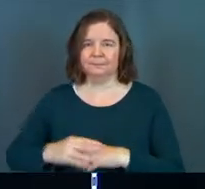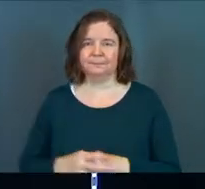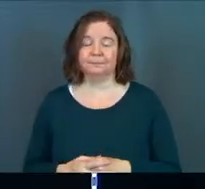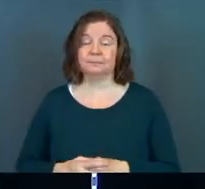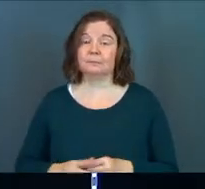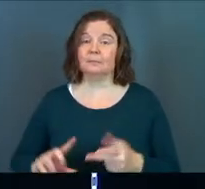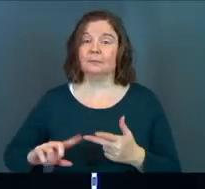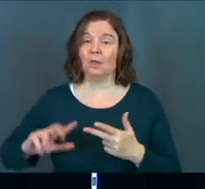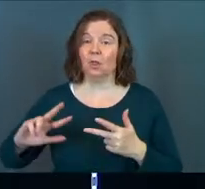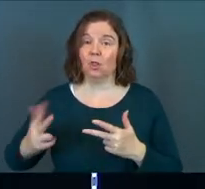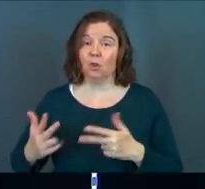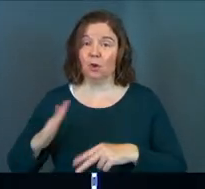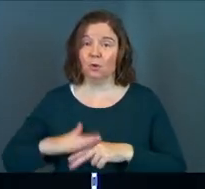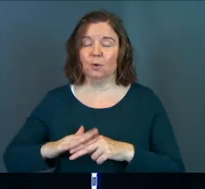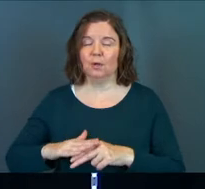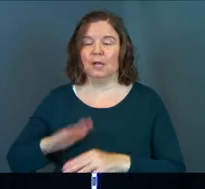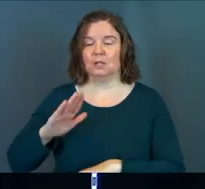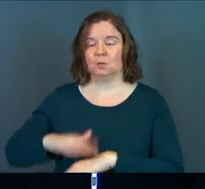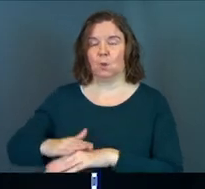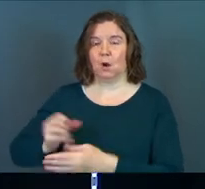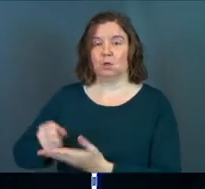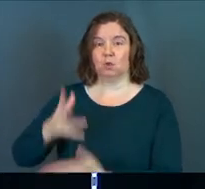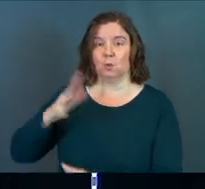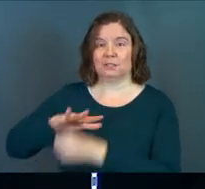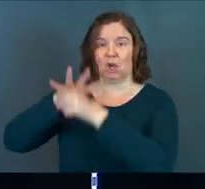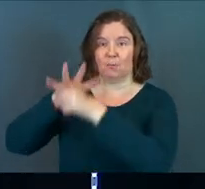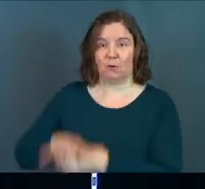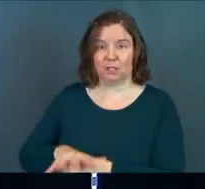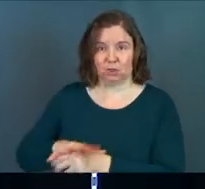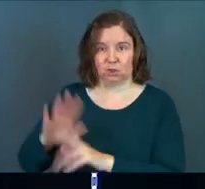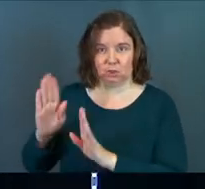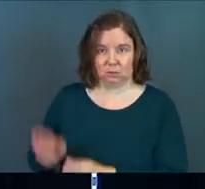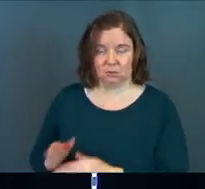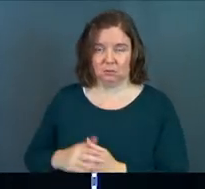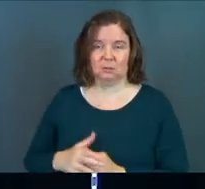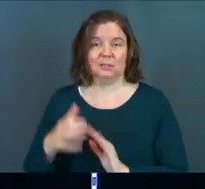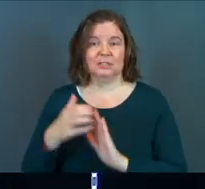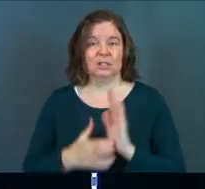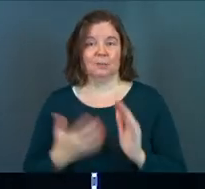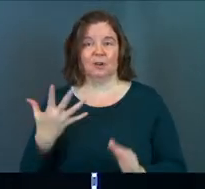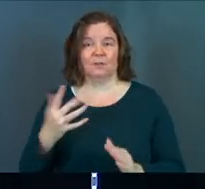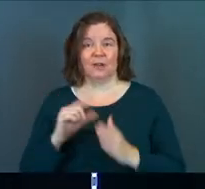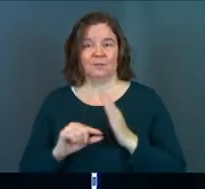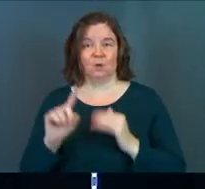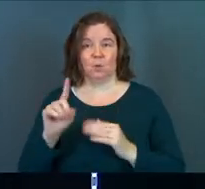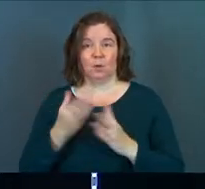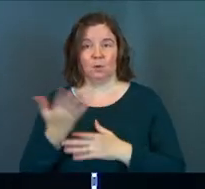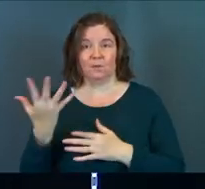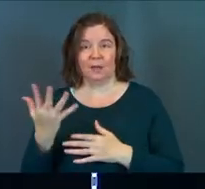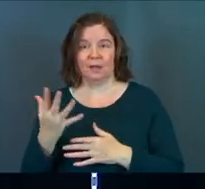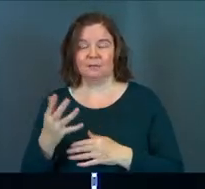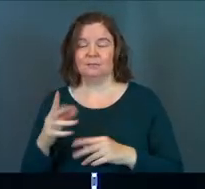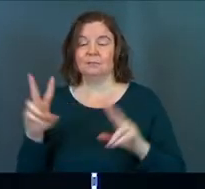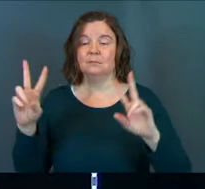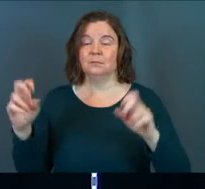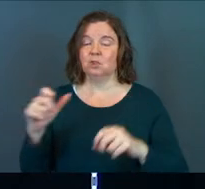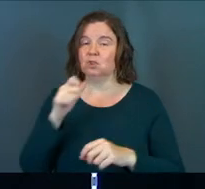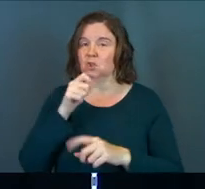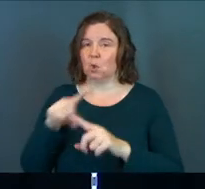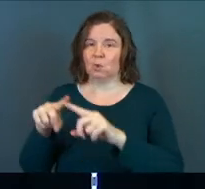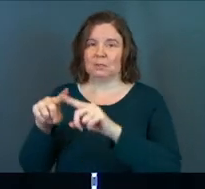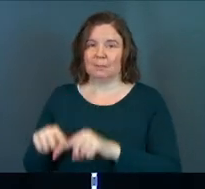The third is a warning to rich oppressors. Okay, this is in chapter 5, verses 1-5. Don't count on the wealth